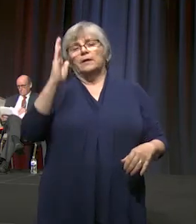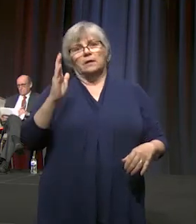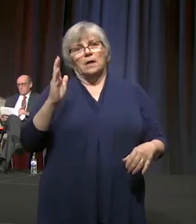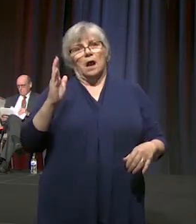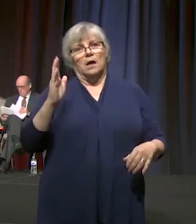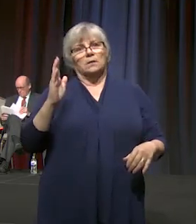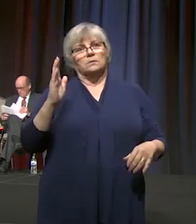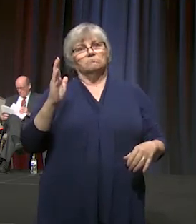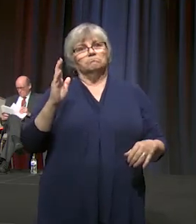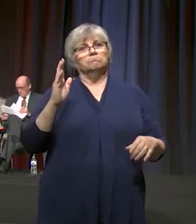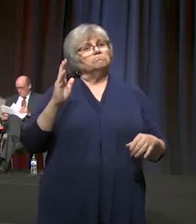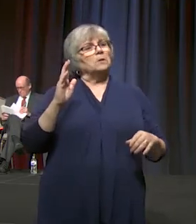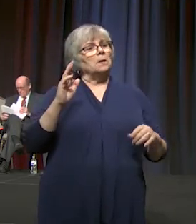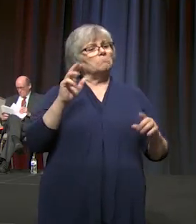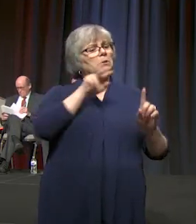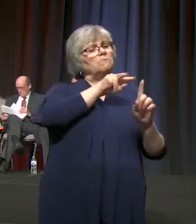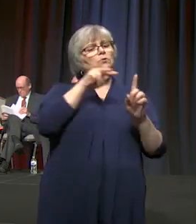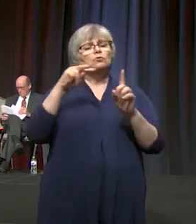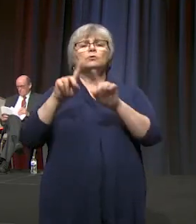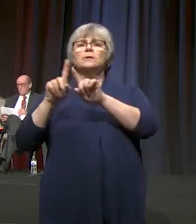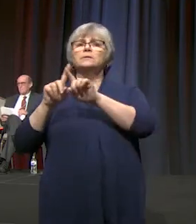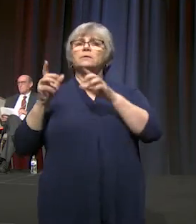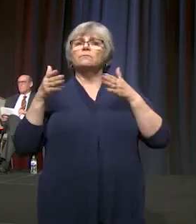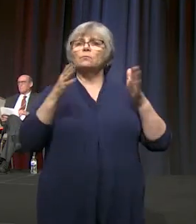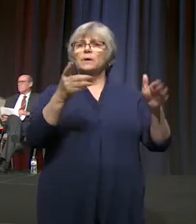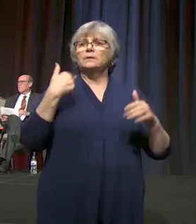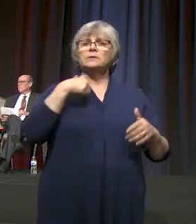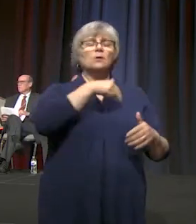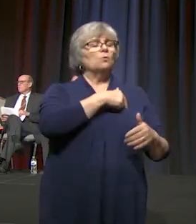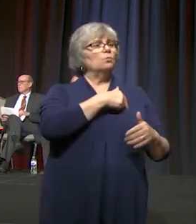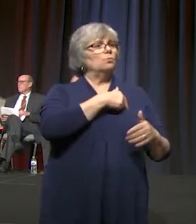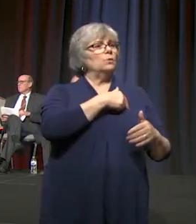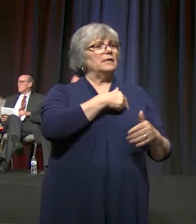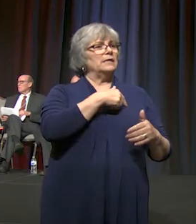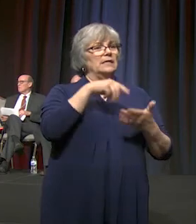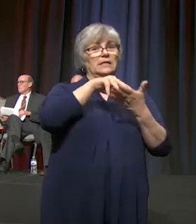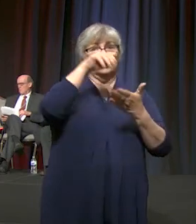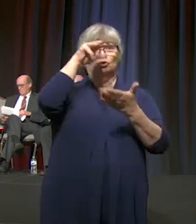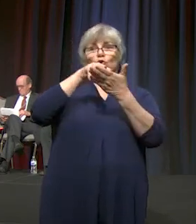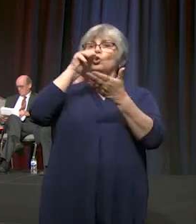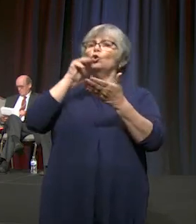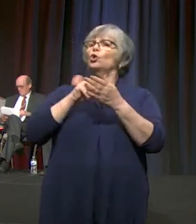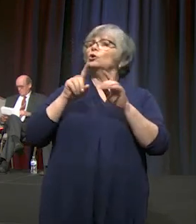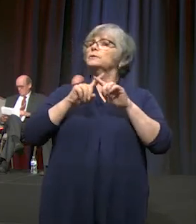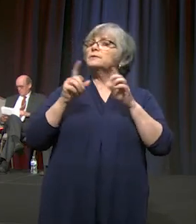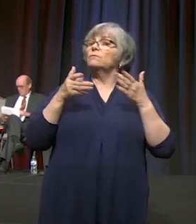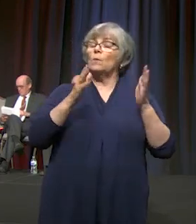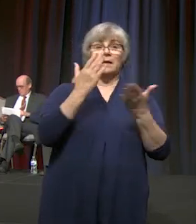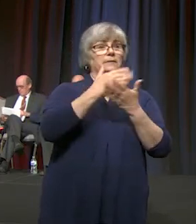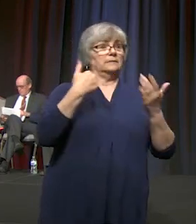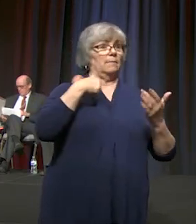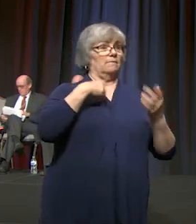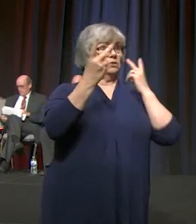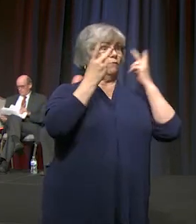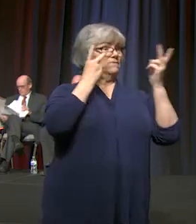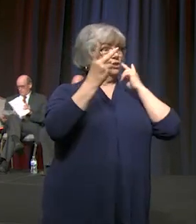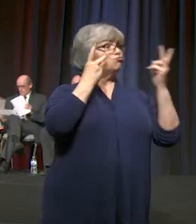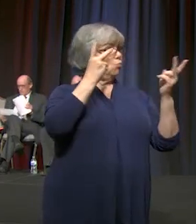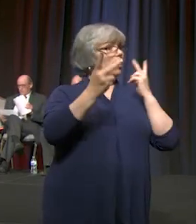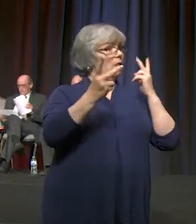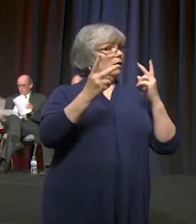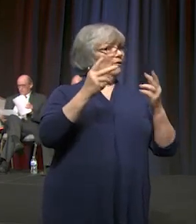approached in many different ways. We each learn in different ways. Some of us are visual learners.